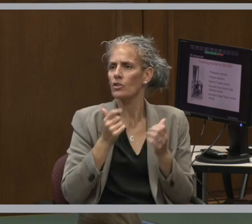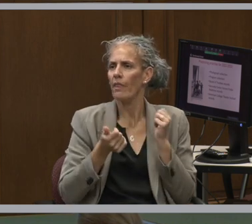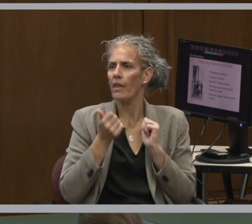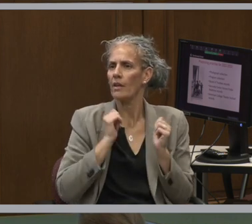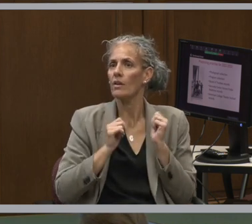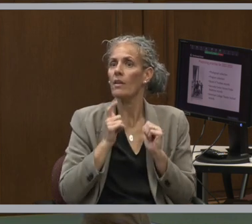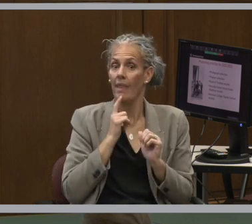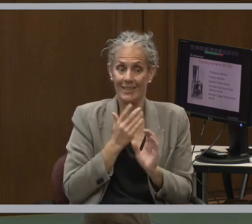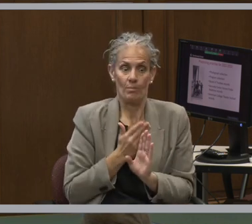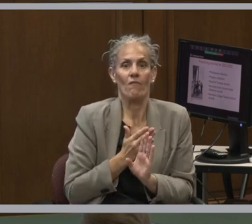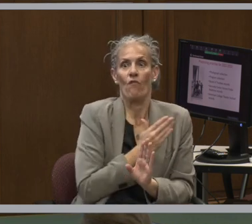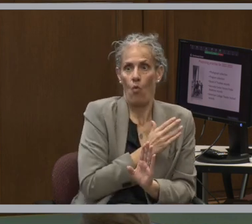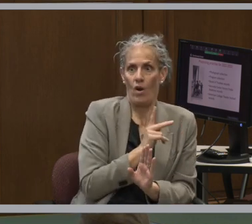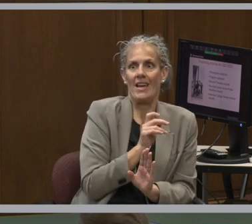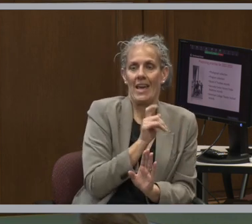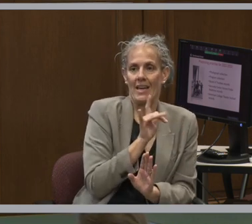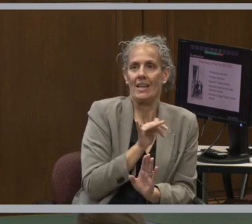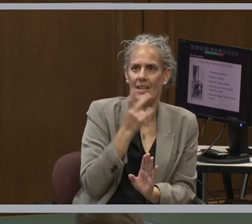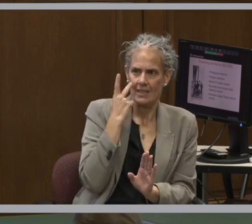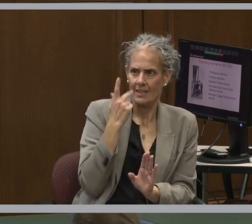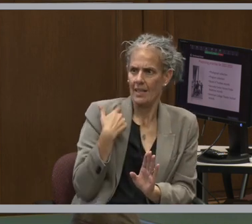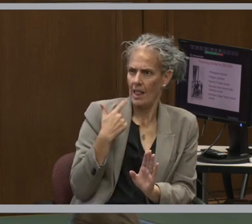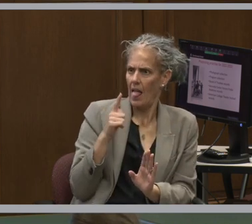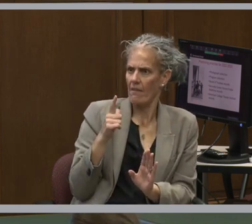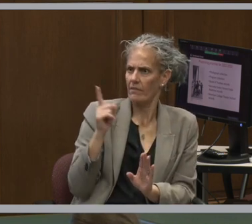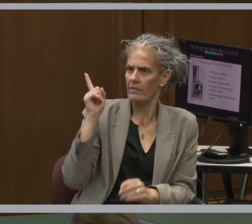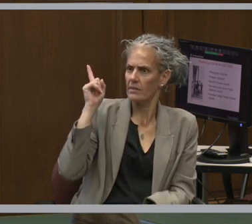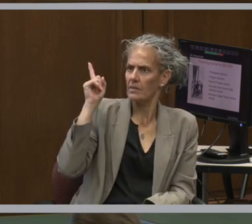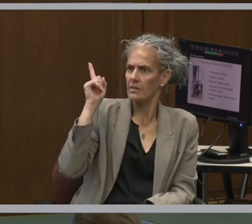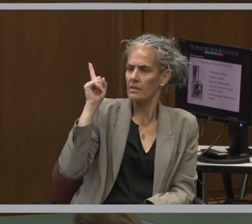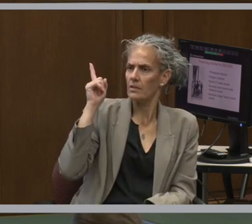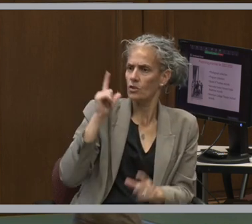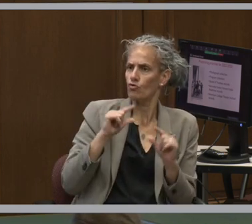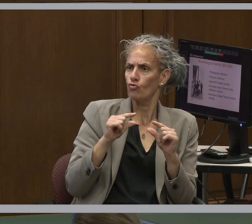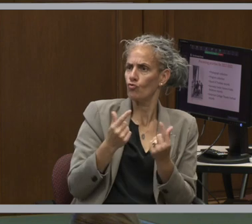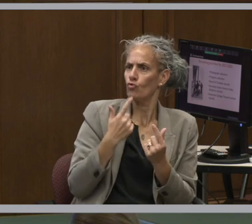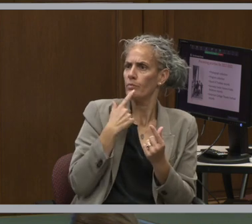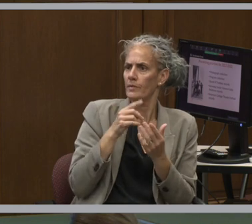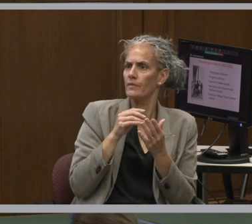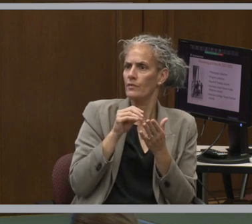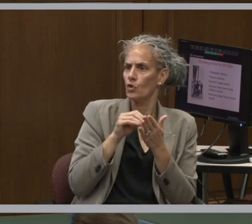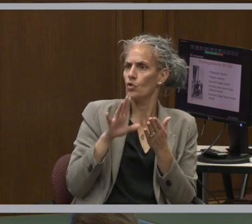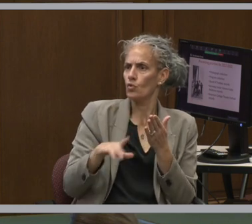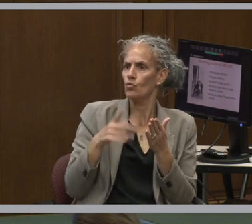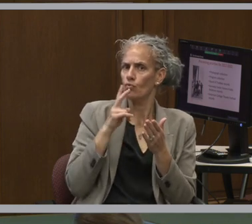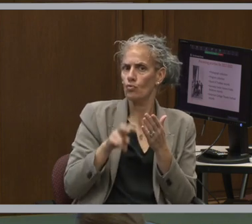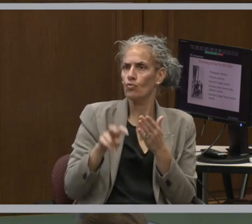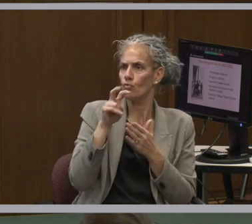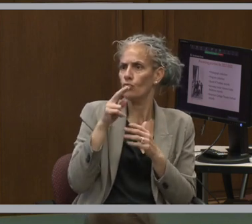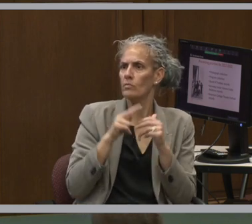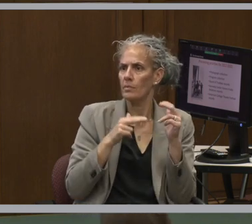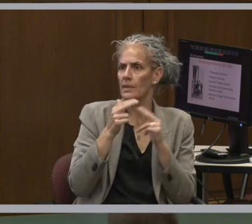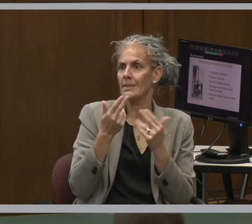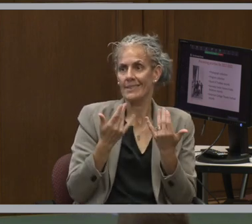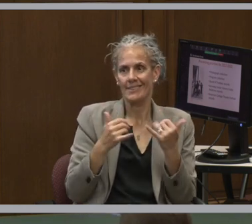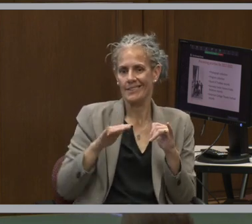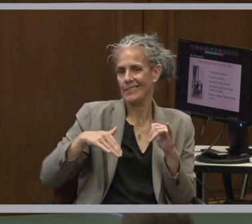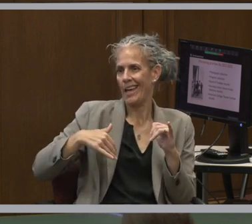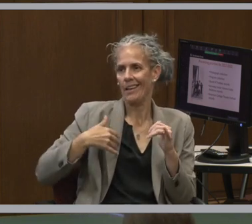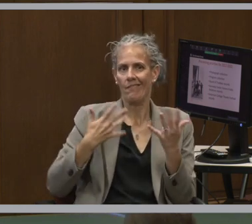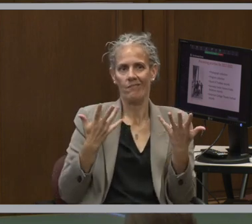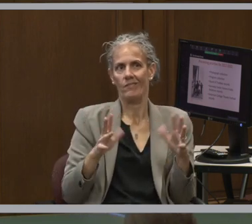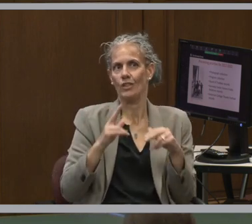center. You can see the photo on the left is actually a group of students touring the building while it's still under construction.